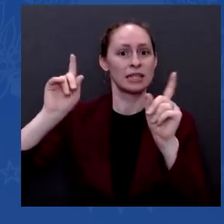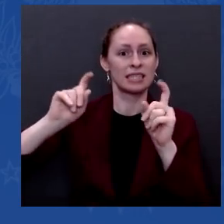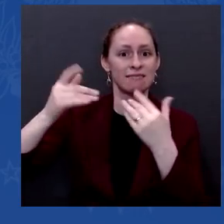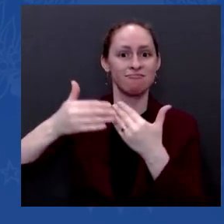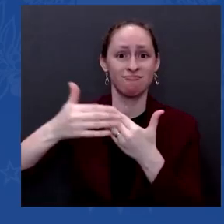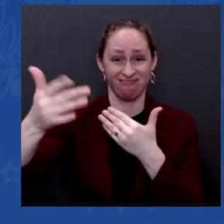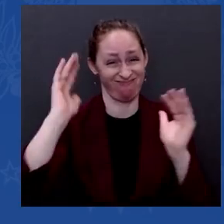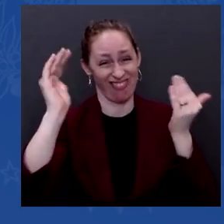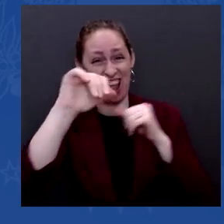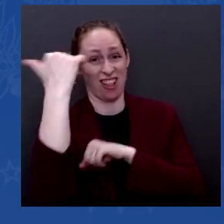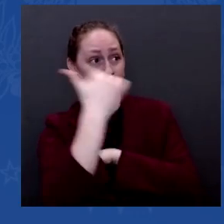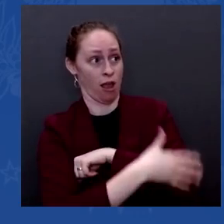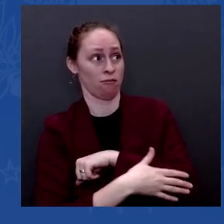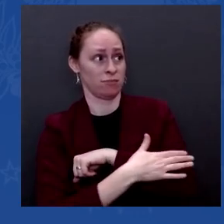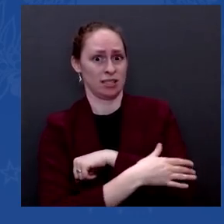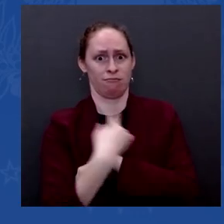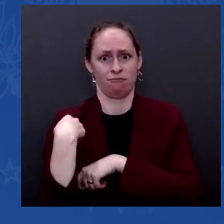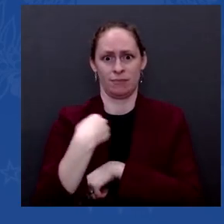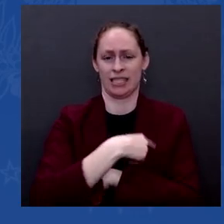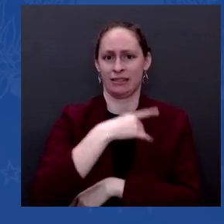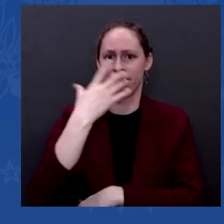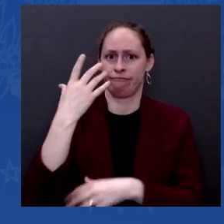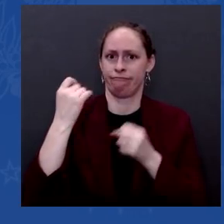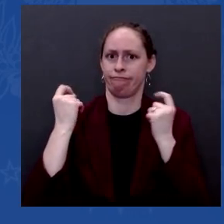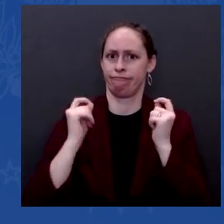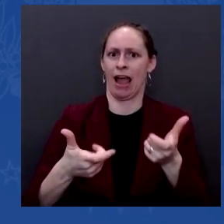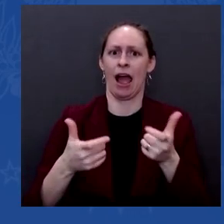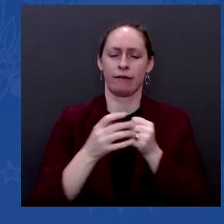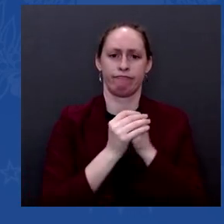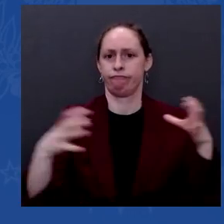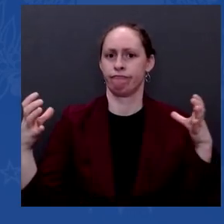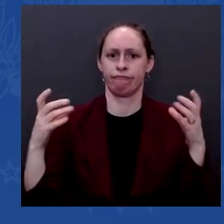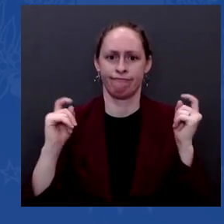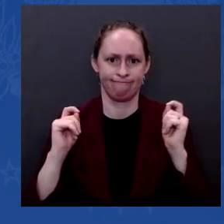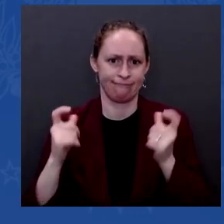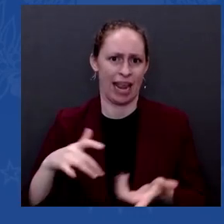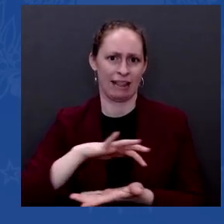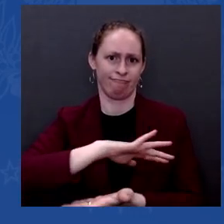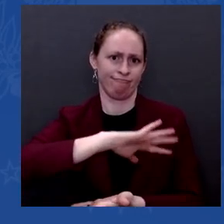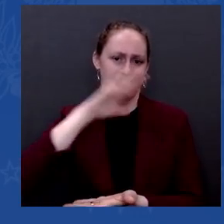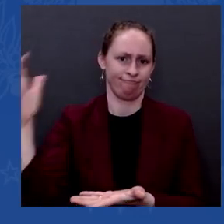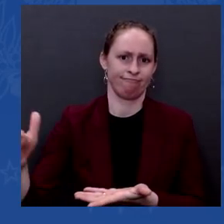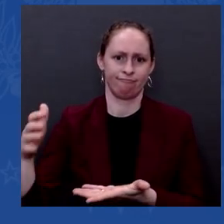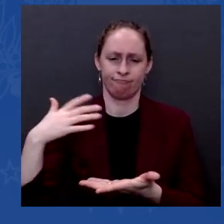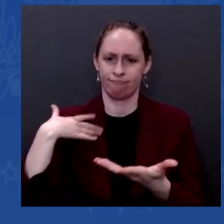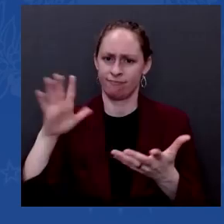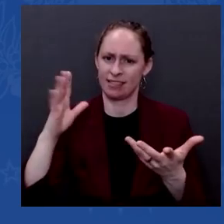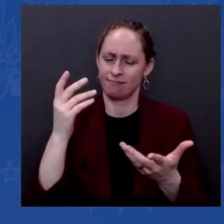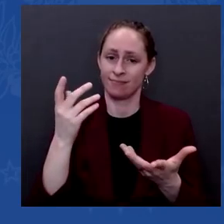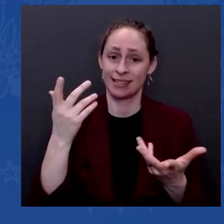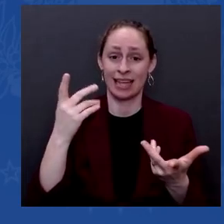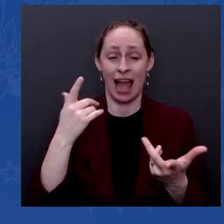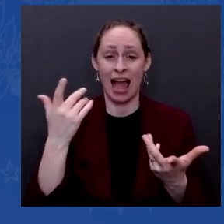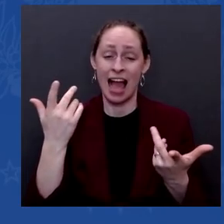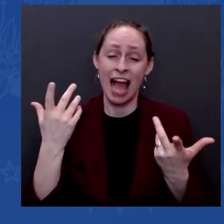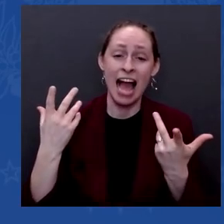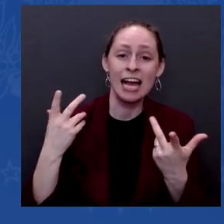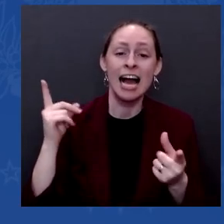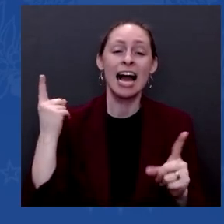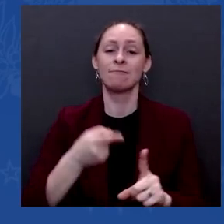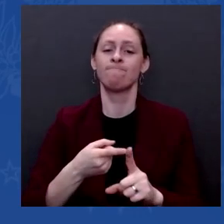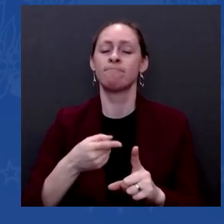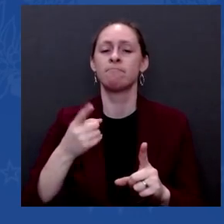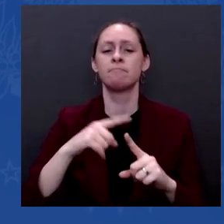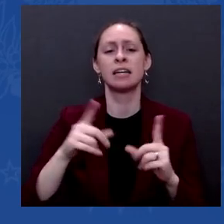it at the moment exactly when we should have moved? And could we have moved a month earlier? Yeah, we could have. But with everything else that's going on,